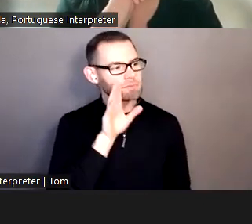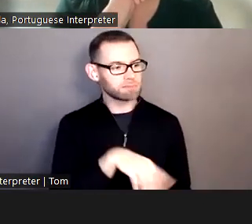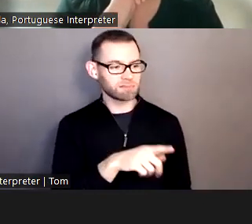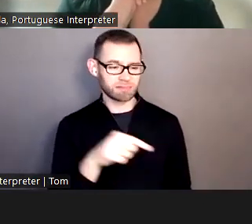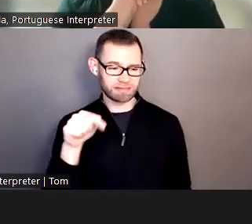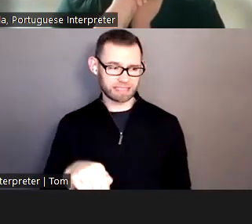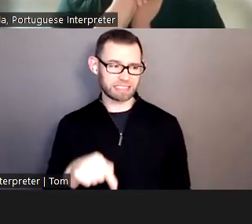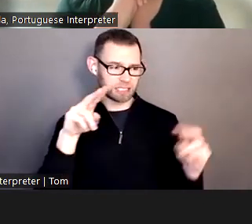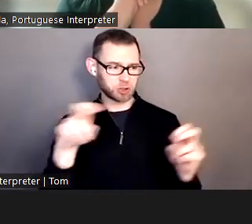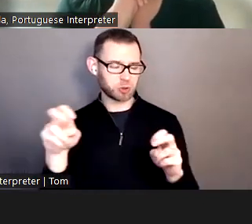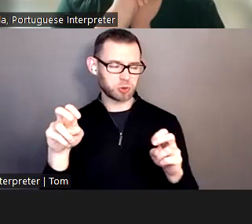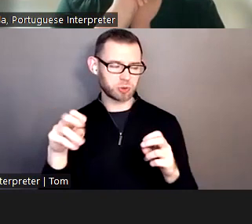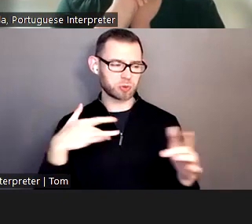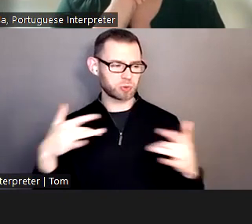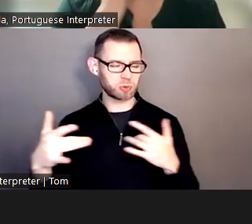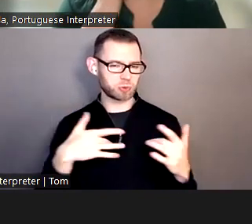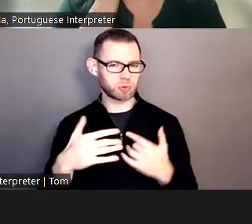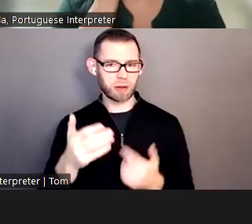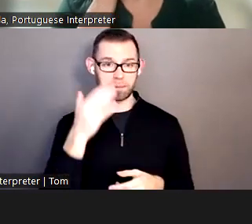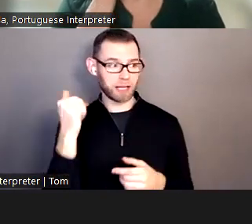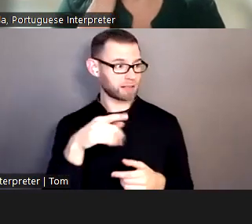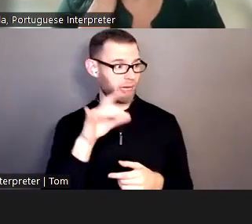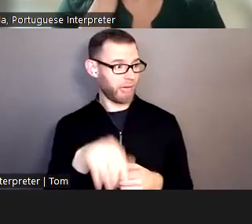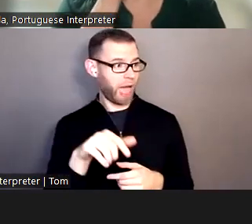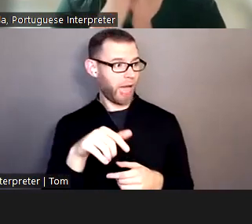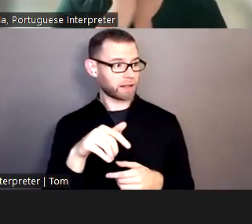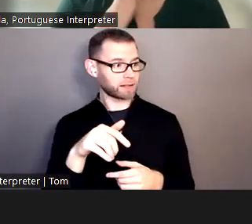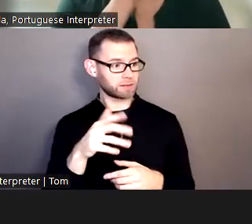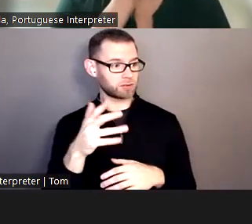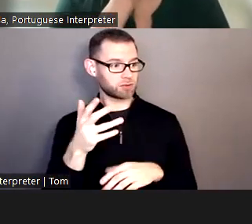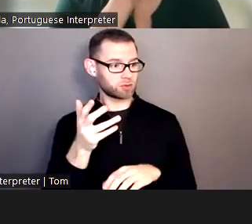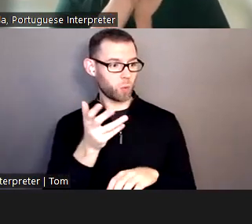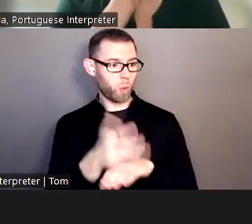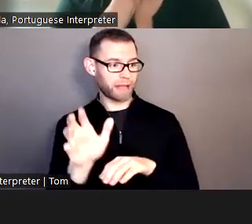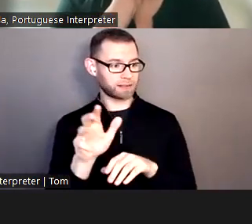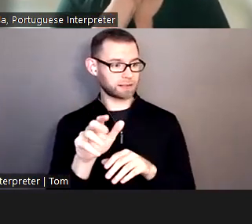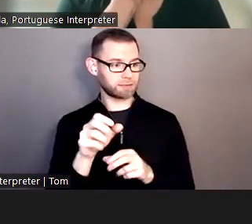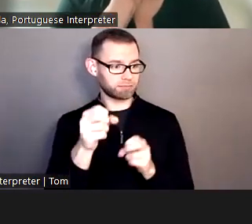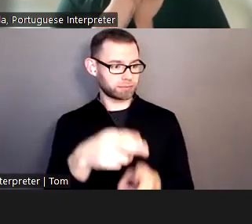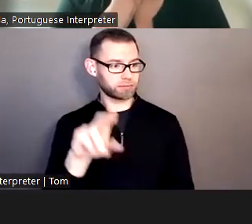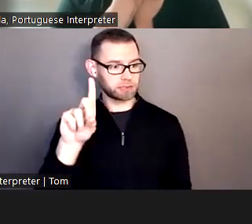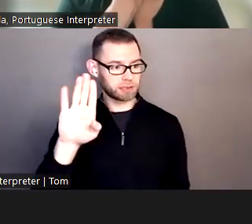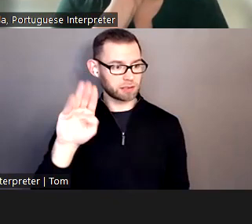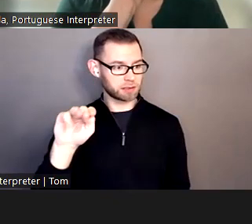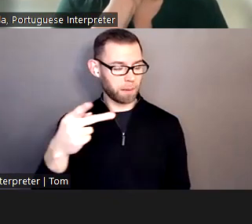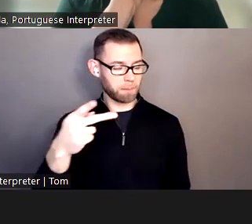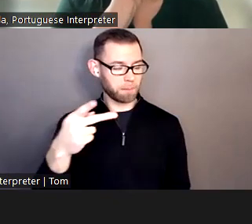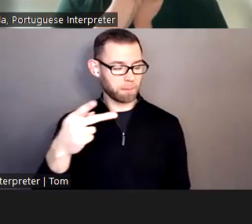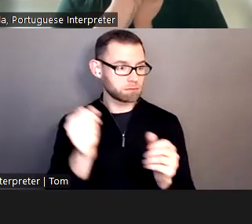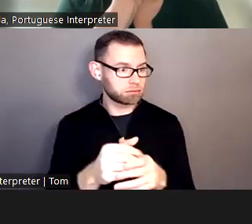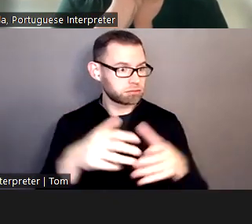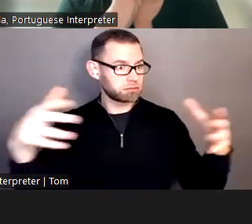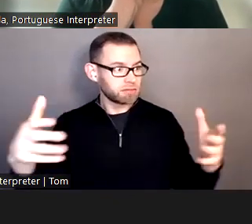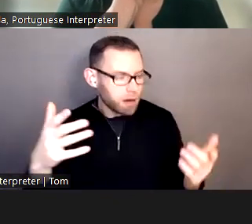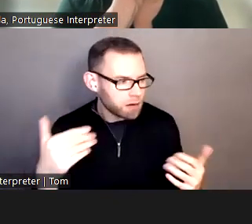expansion of the gas dump will be for something very critical, and it's actually